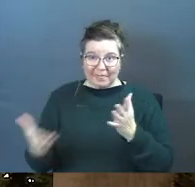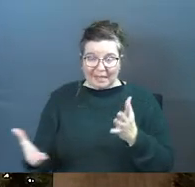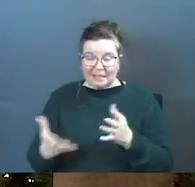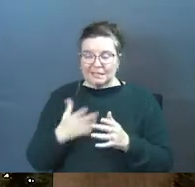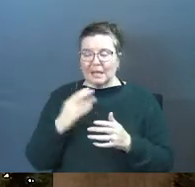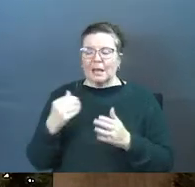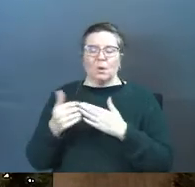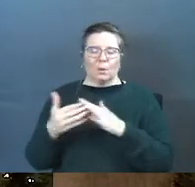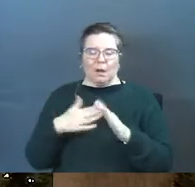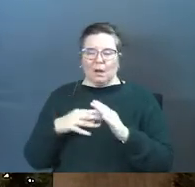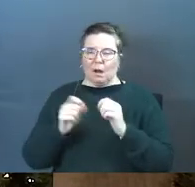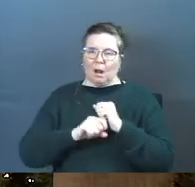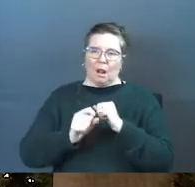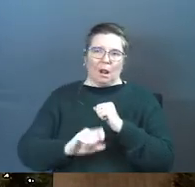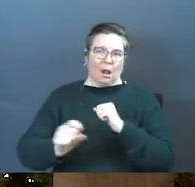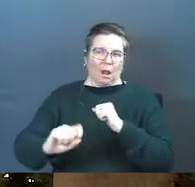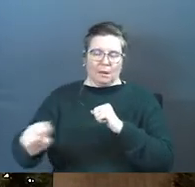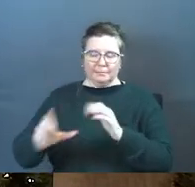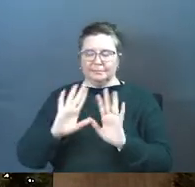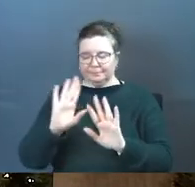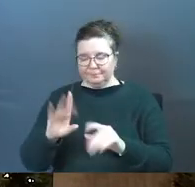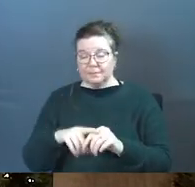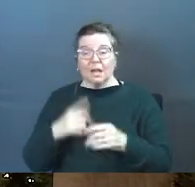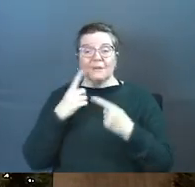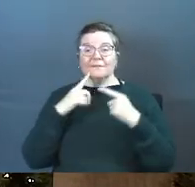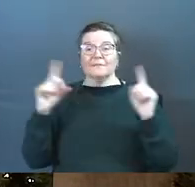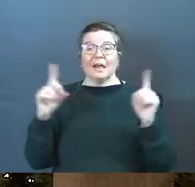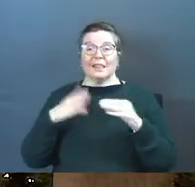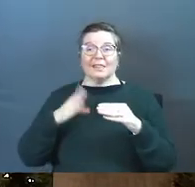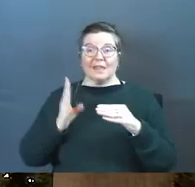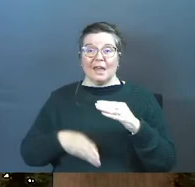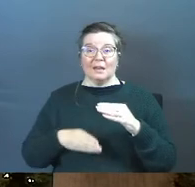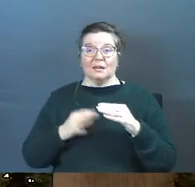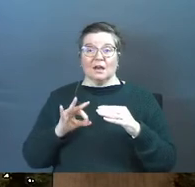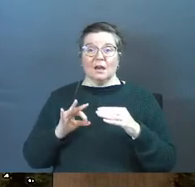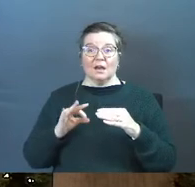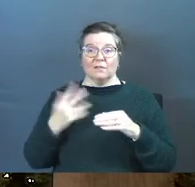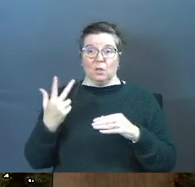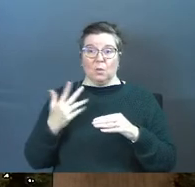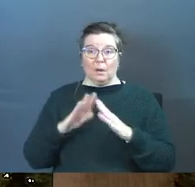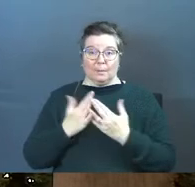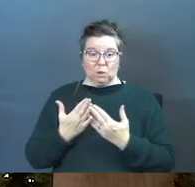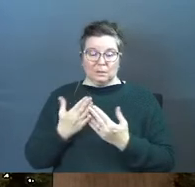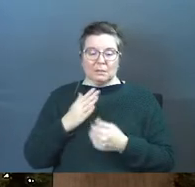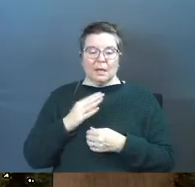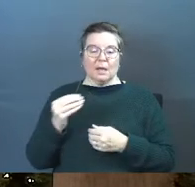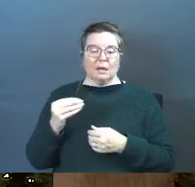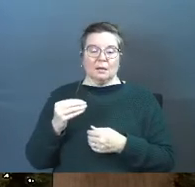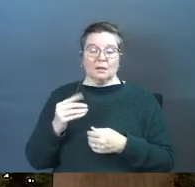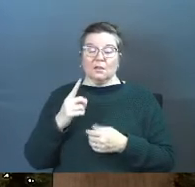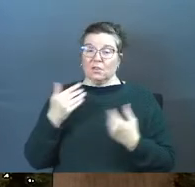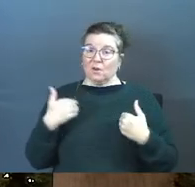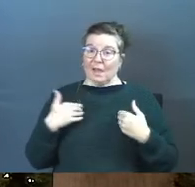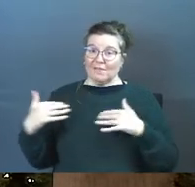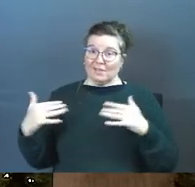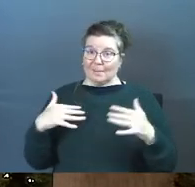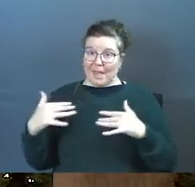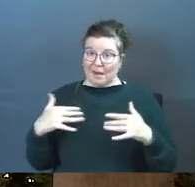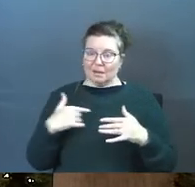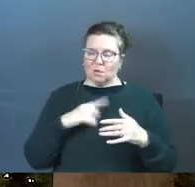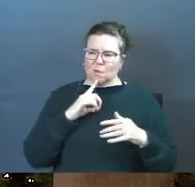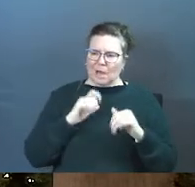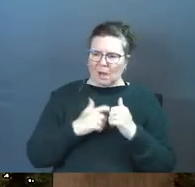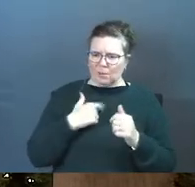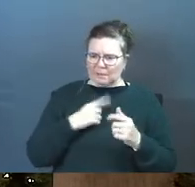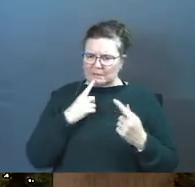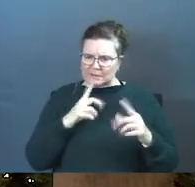things and anyway it's just gone on and on and on so finally they're at the end of three over long books and they're having their battle and